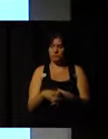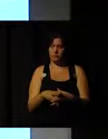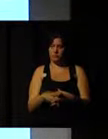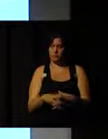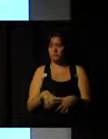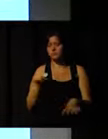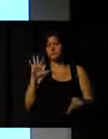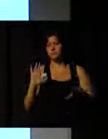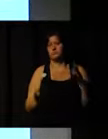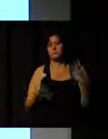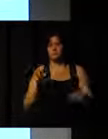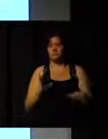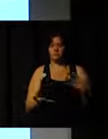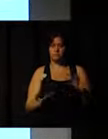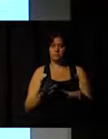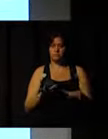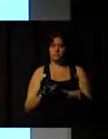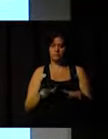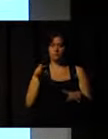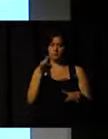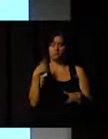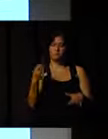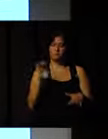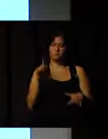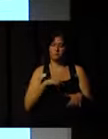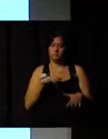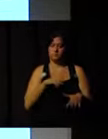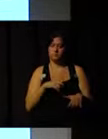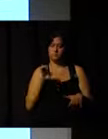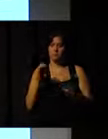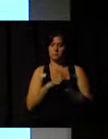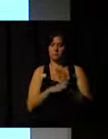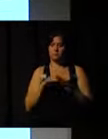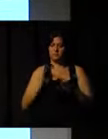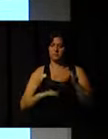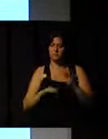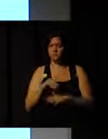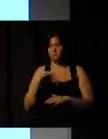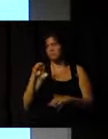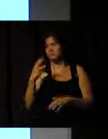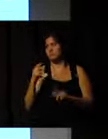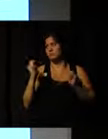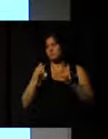So, perhaps, you already have some kind of skills, sometimes competence.